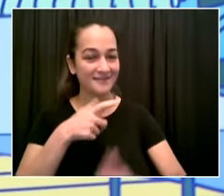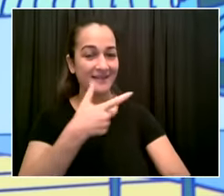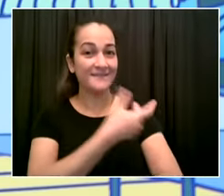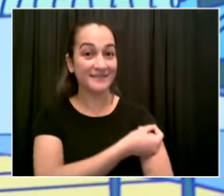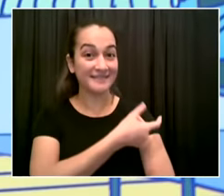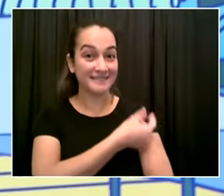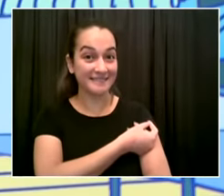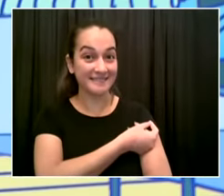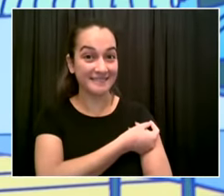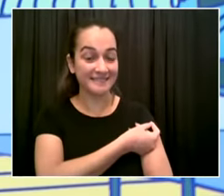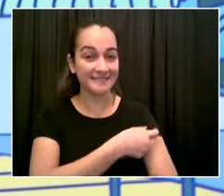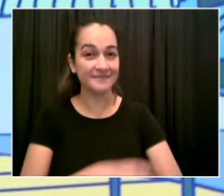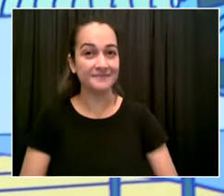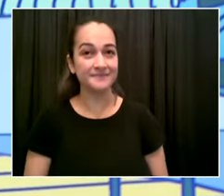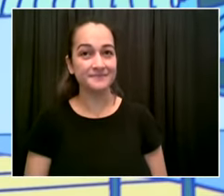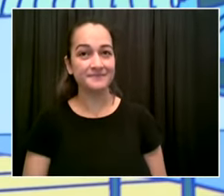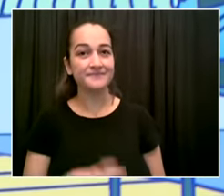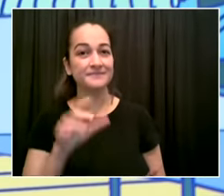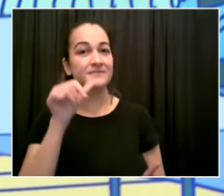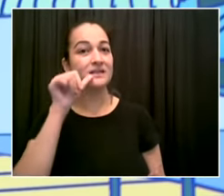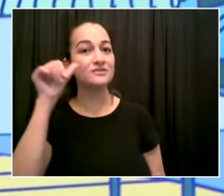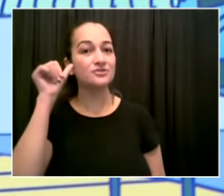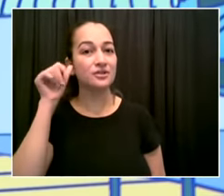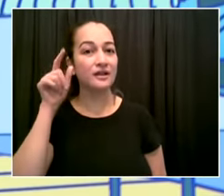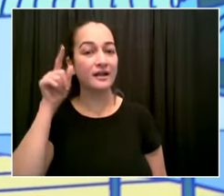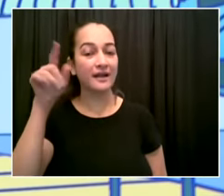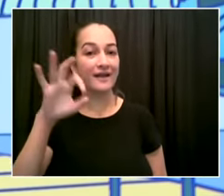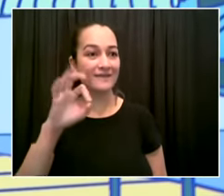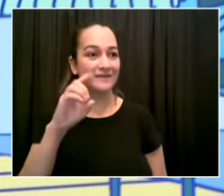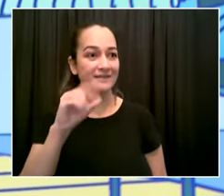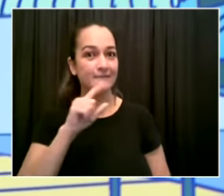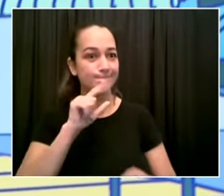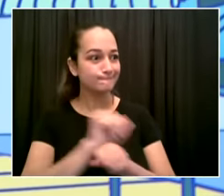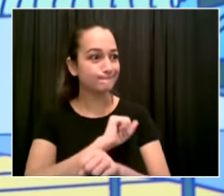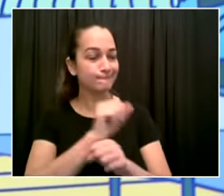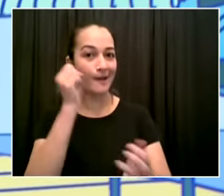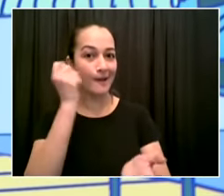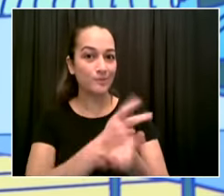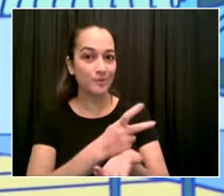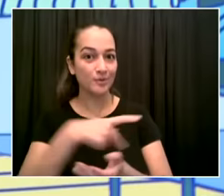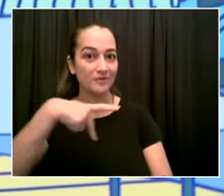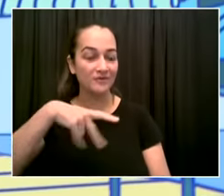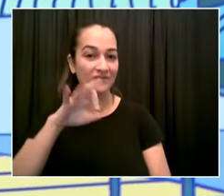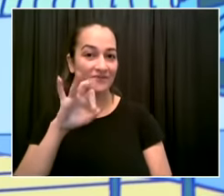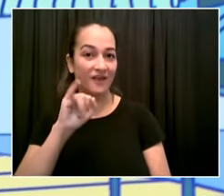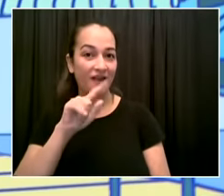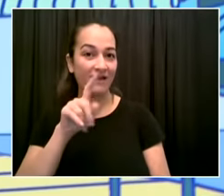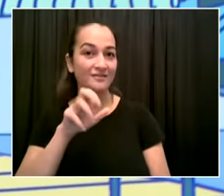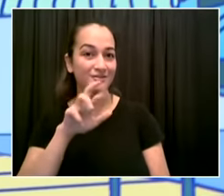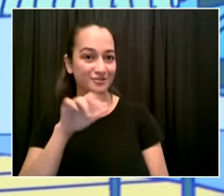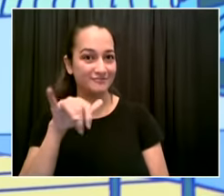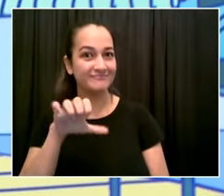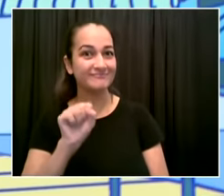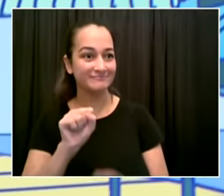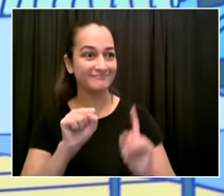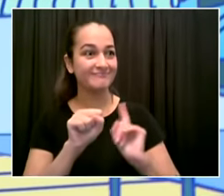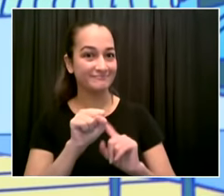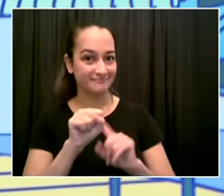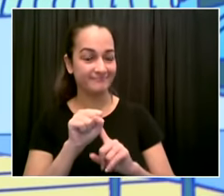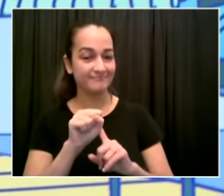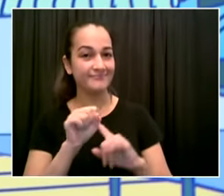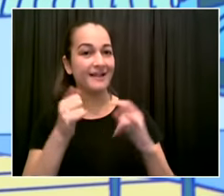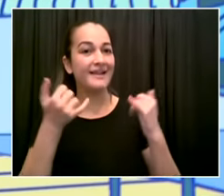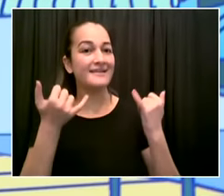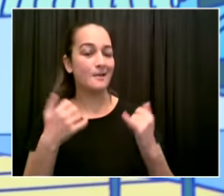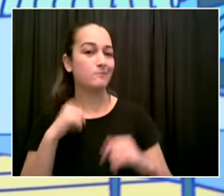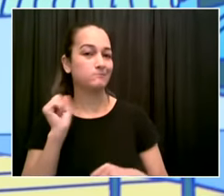approval um is your office uh planning to do this if and when they approve it for 12 and older let's say for high